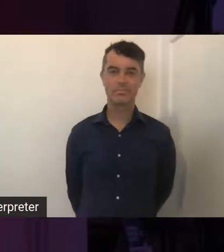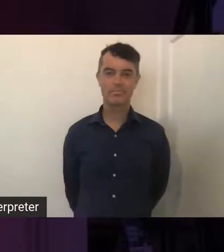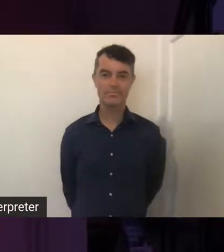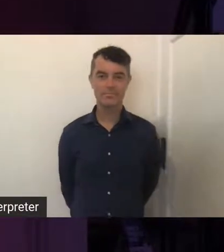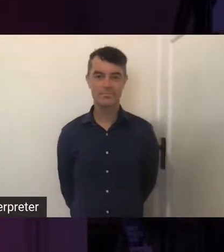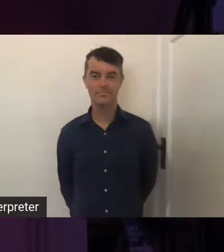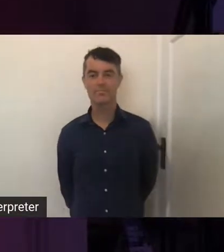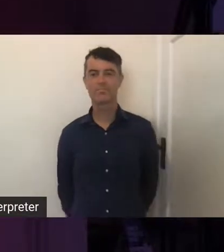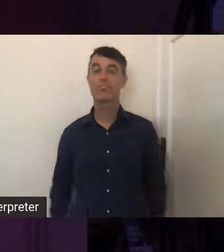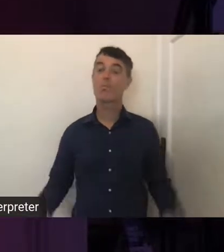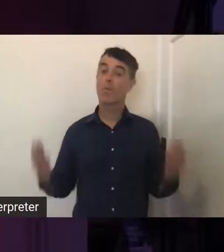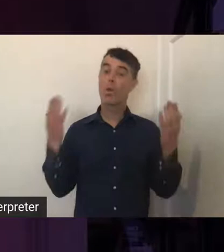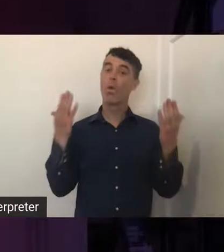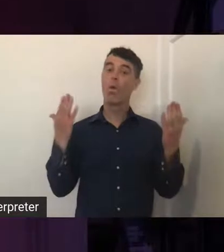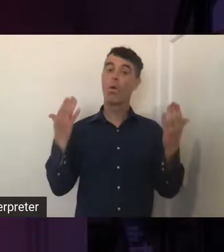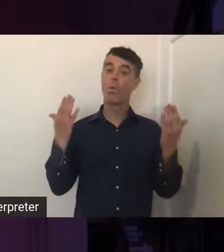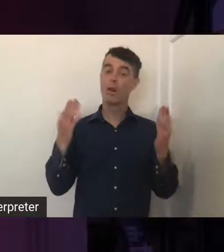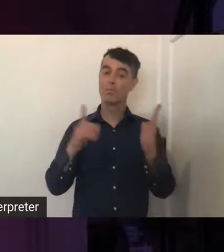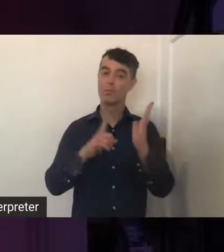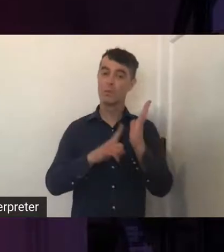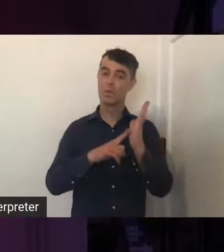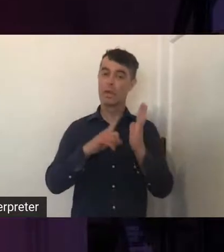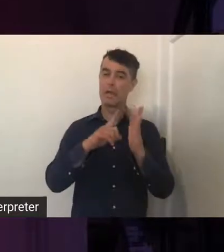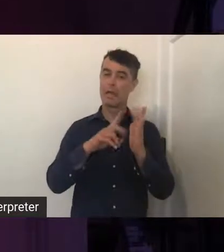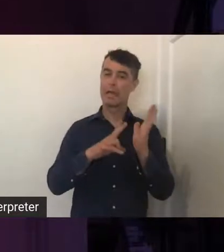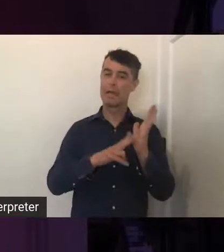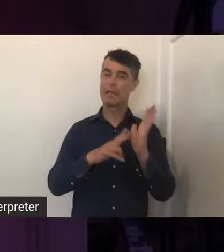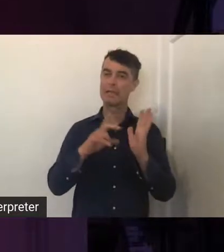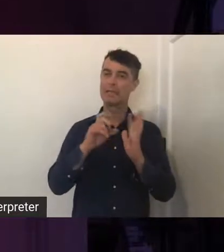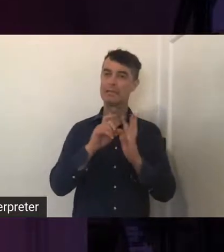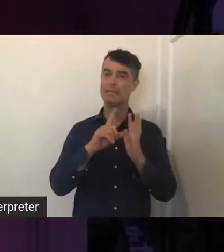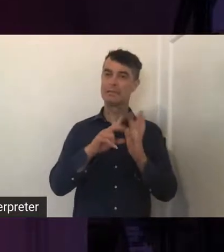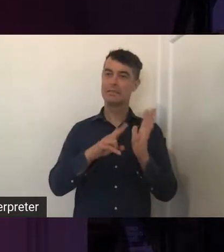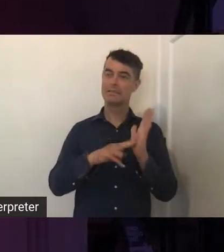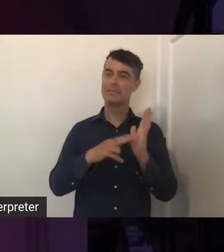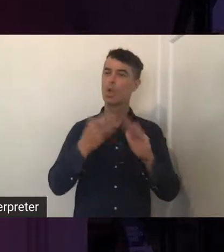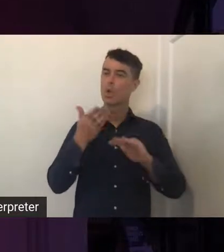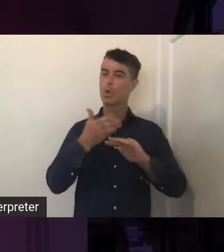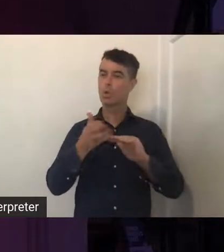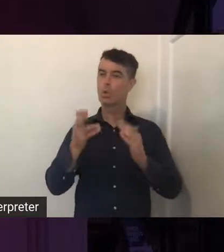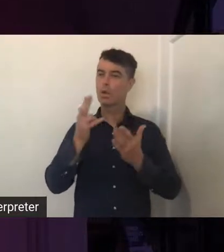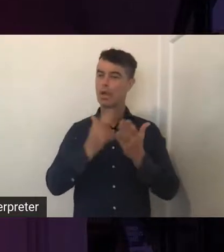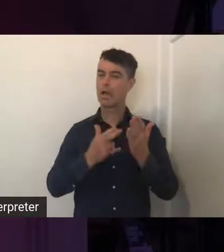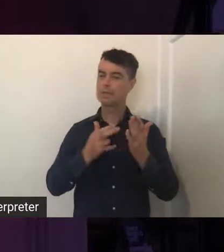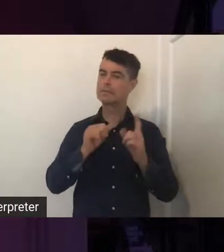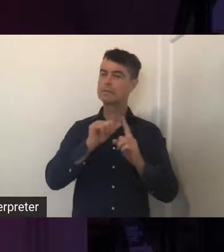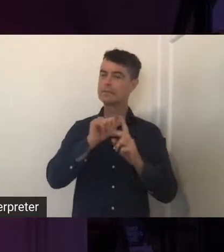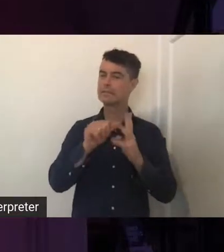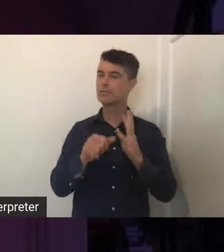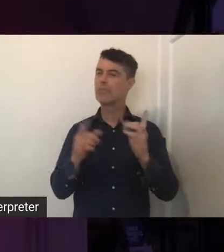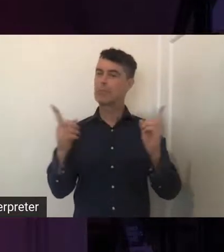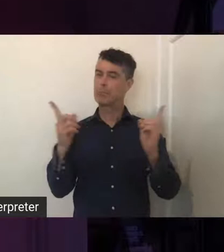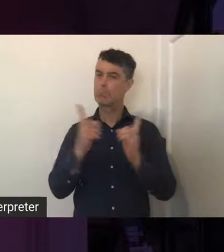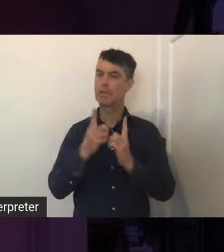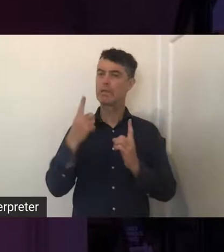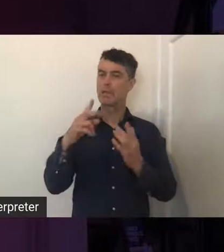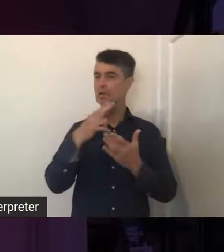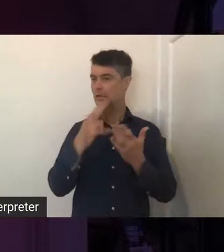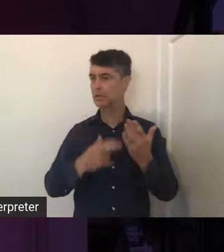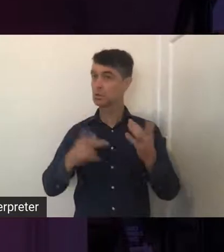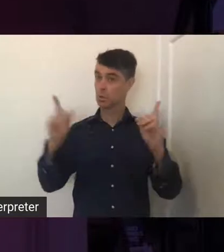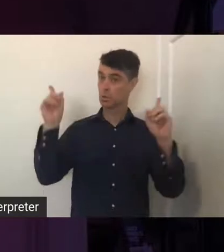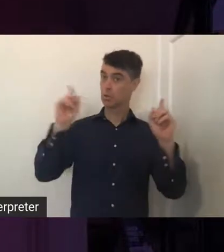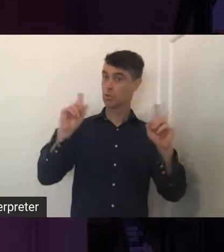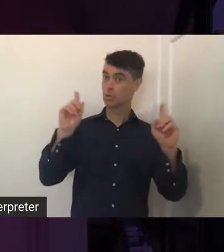Welcome to Lyndon Neuart's series of Meet the Artist sessions. Today's session is being